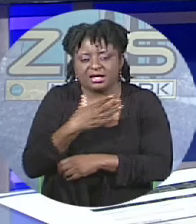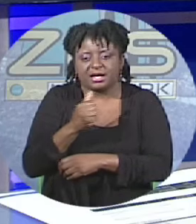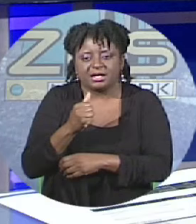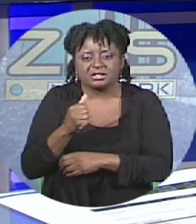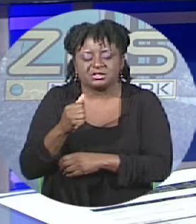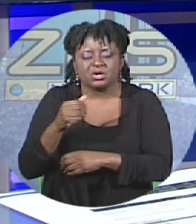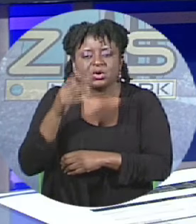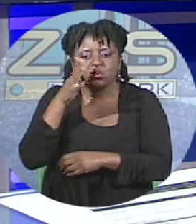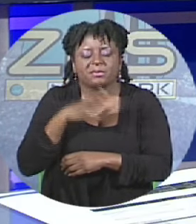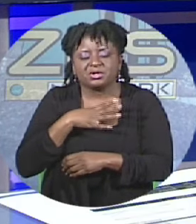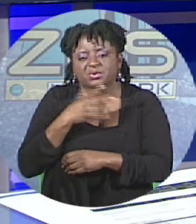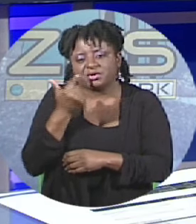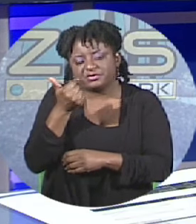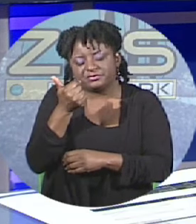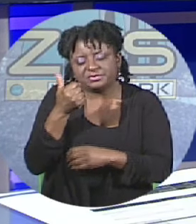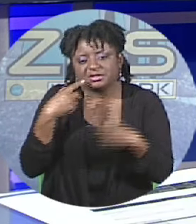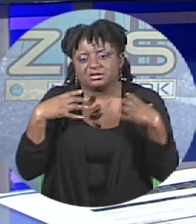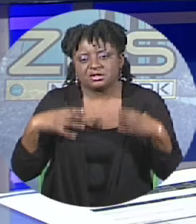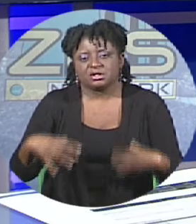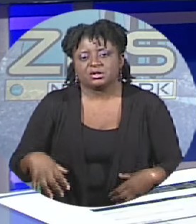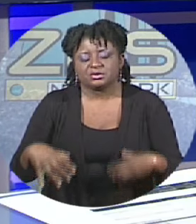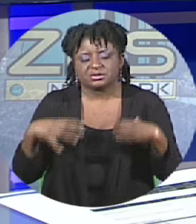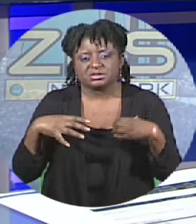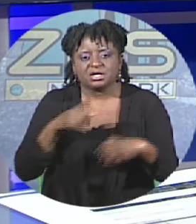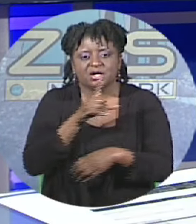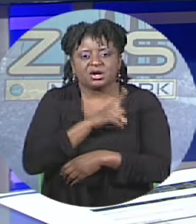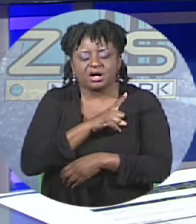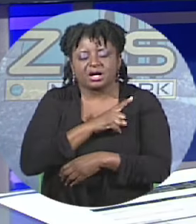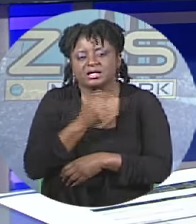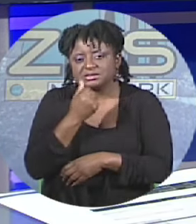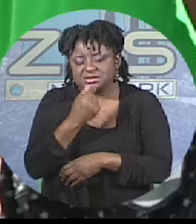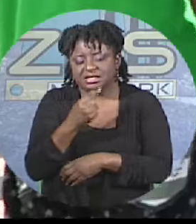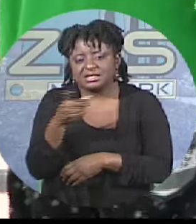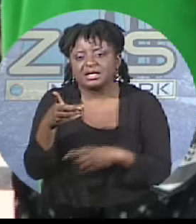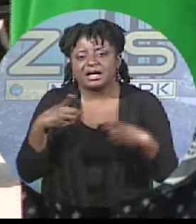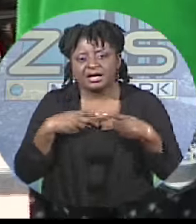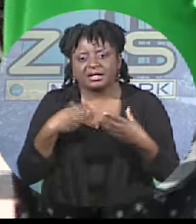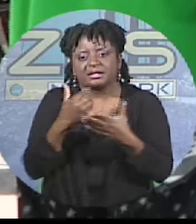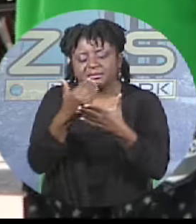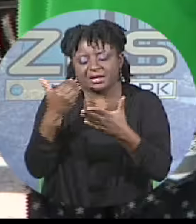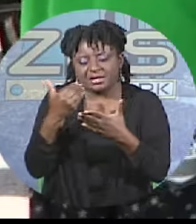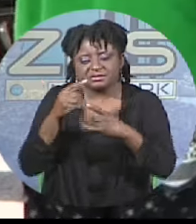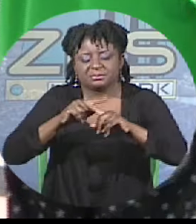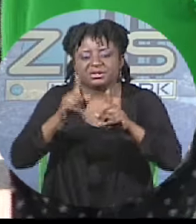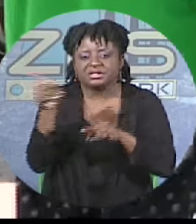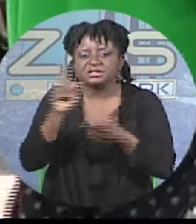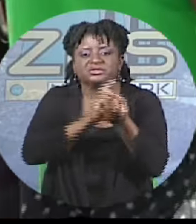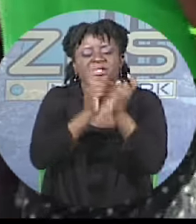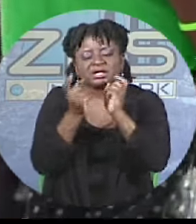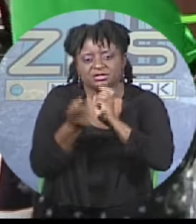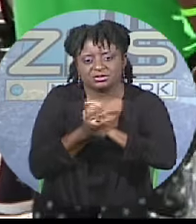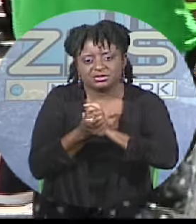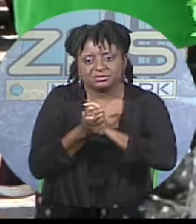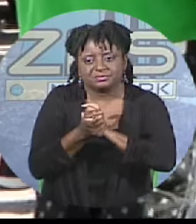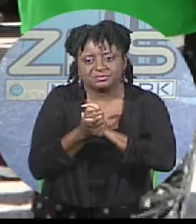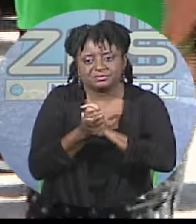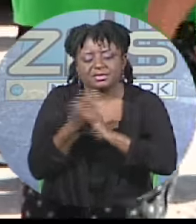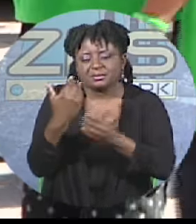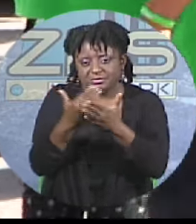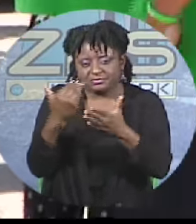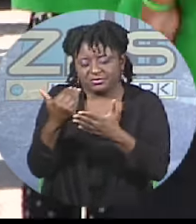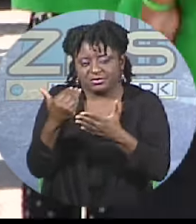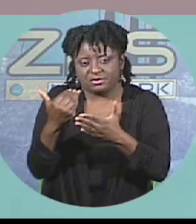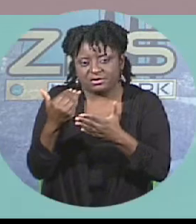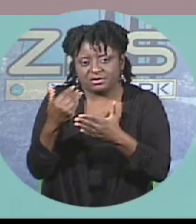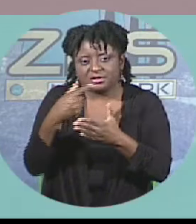that during the party's vetting process, Lockhart disclosed that he had a past, but he had changed. He used to be